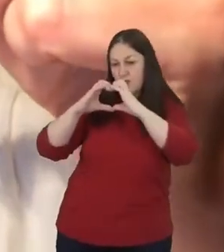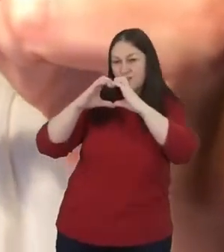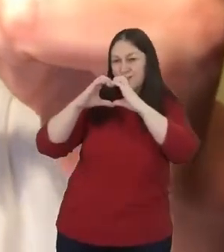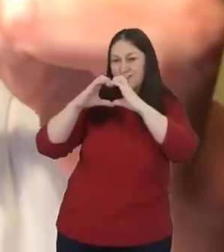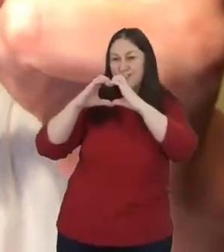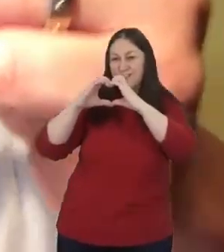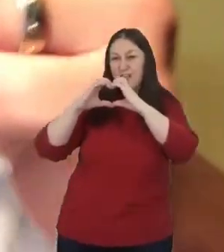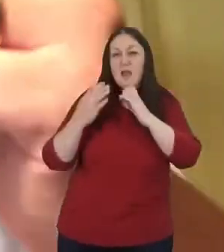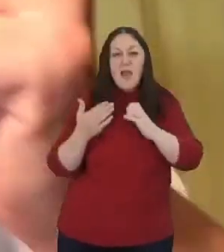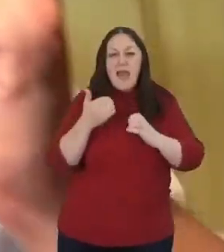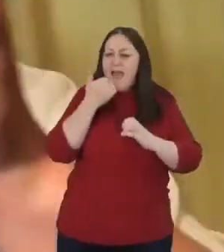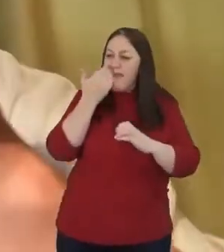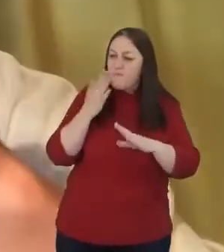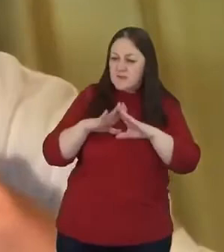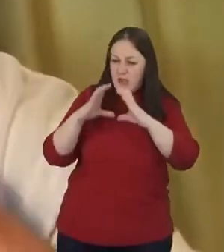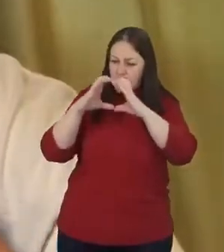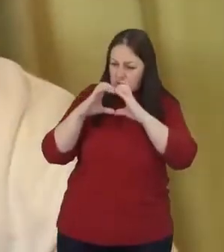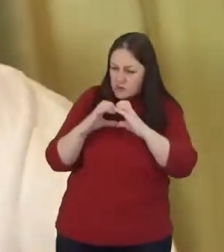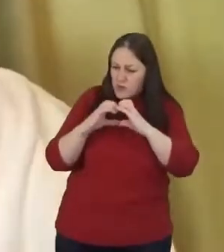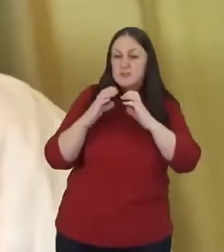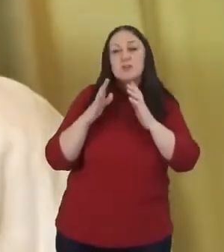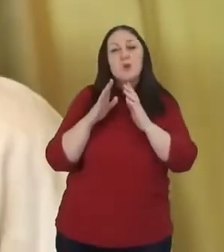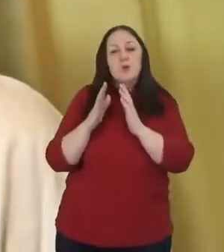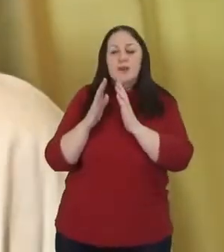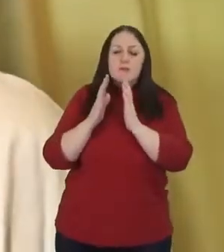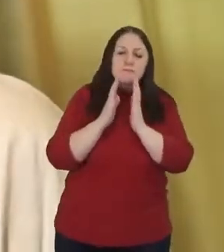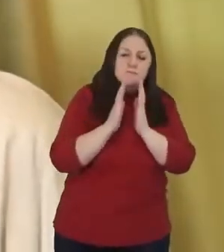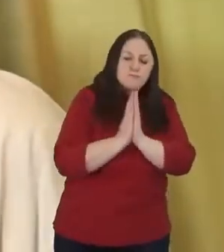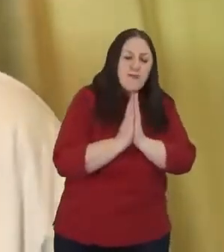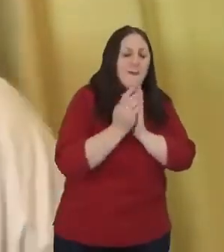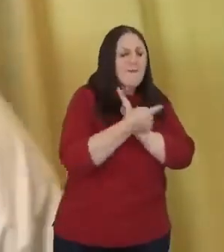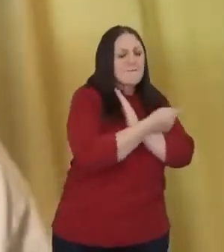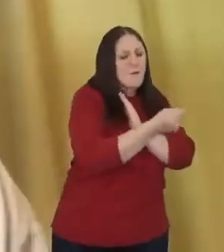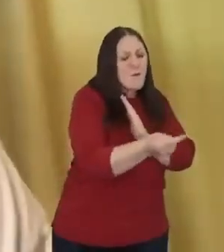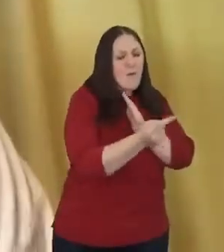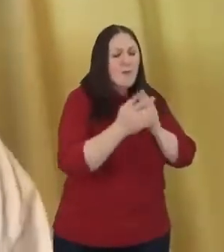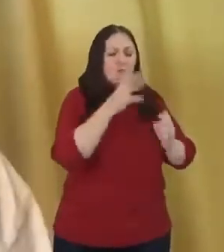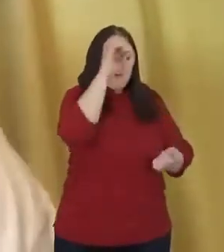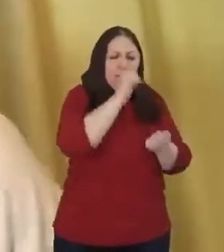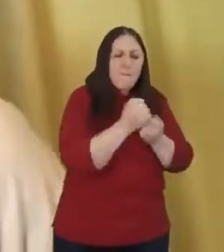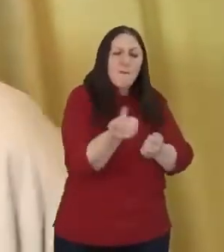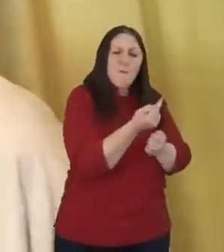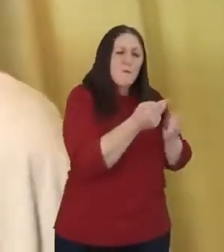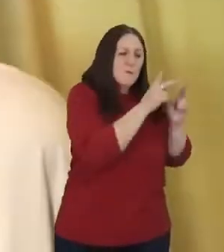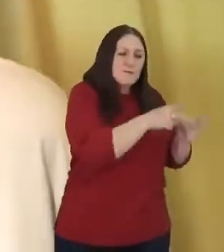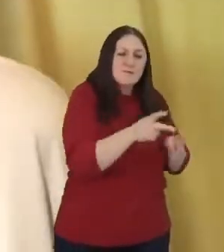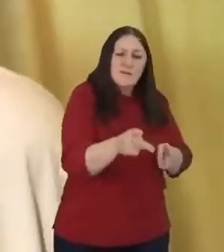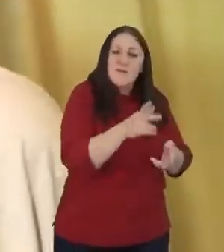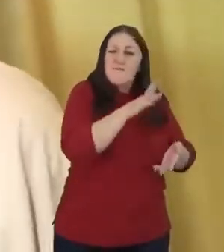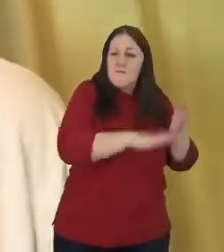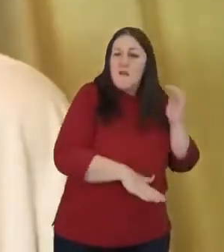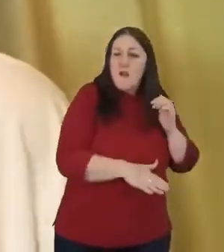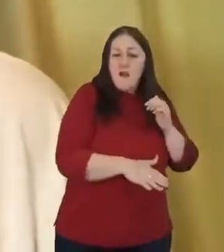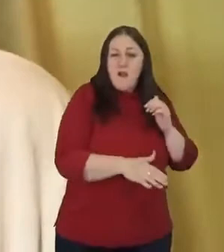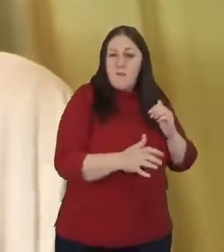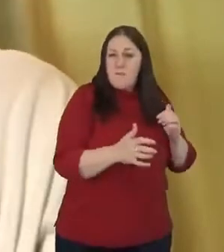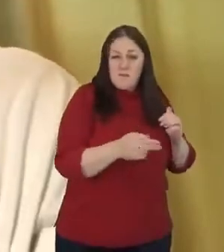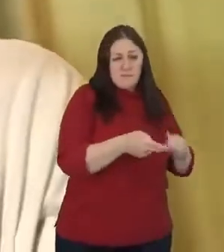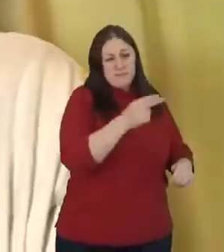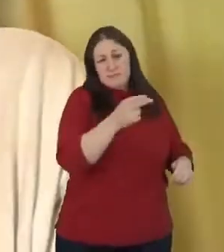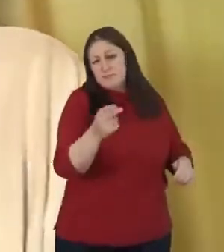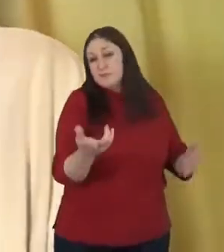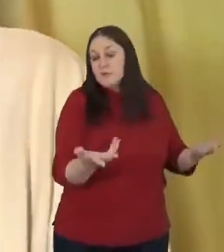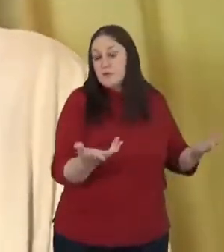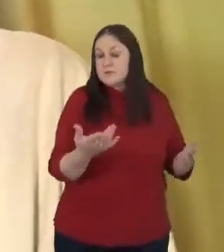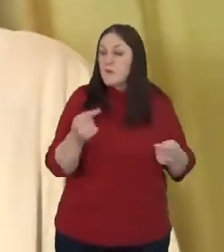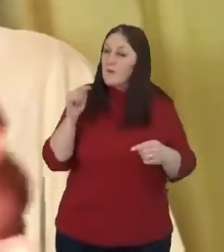pray for and remember the lives that have been crushed by violence. It's that image with the early church said